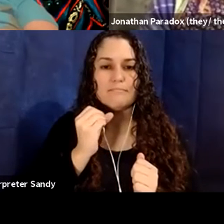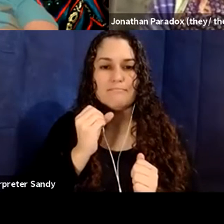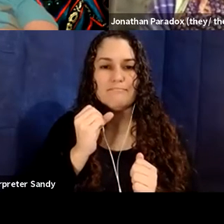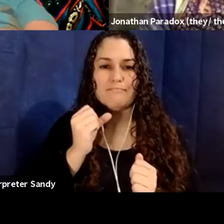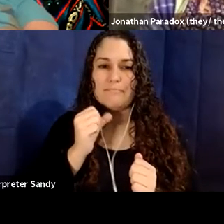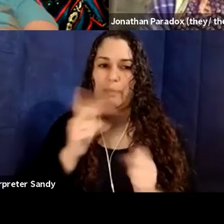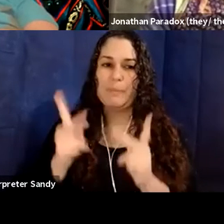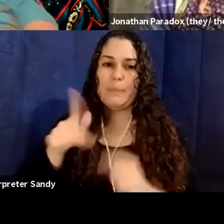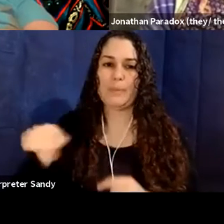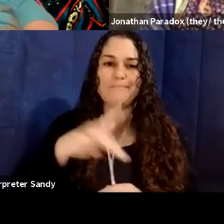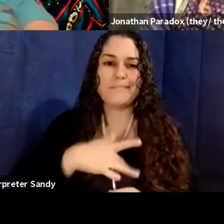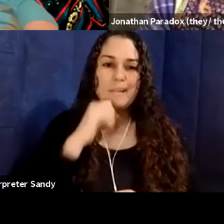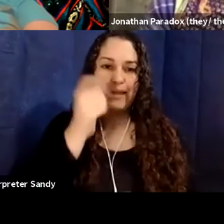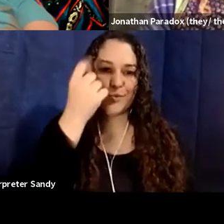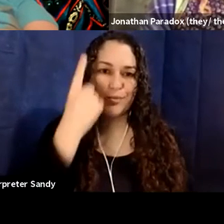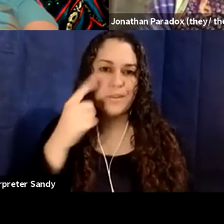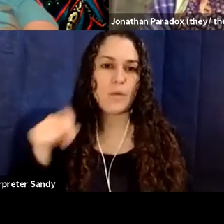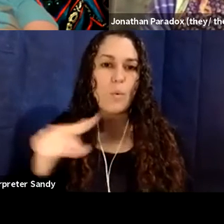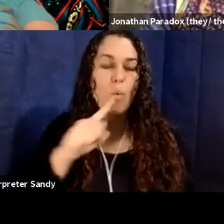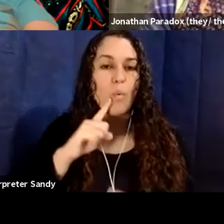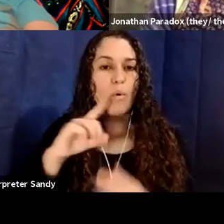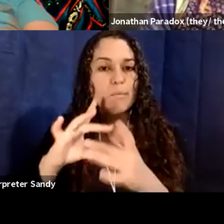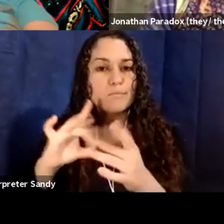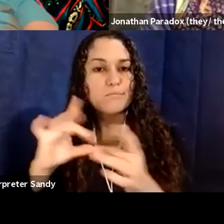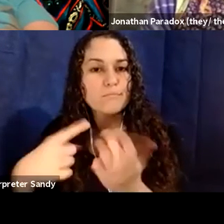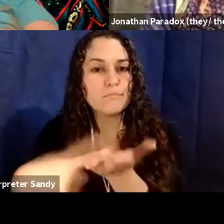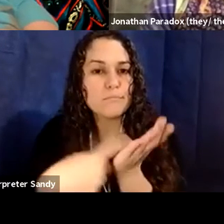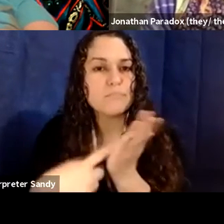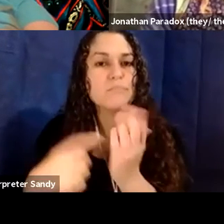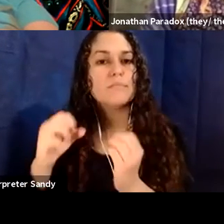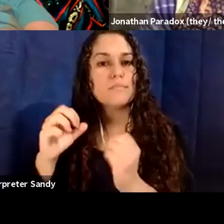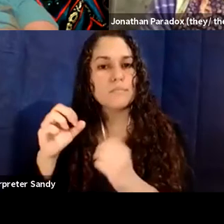understood, talked about, written about, and commonly stigmatized.